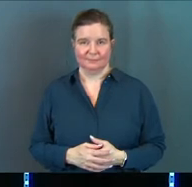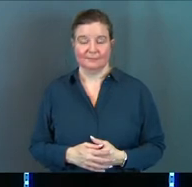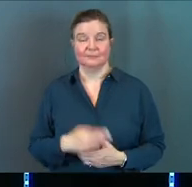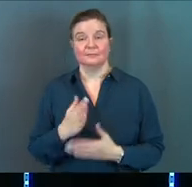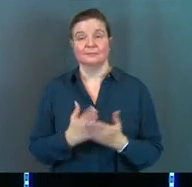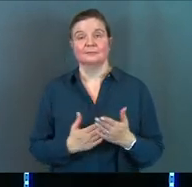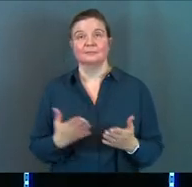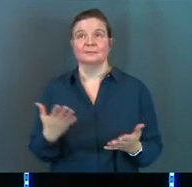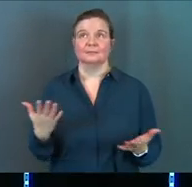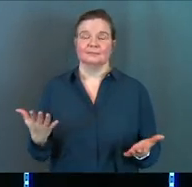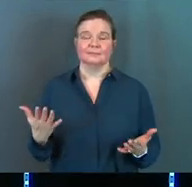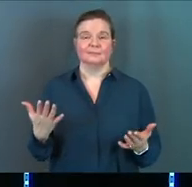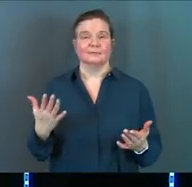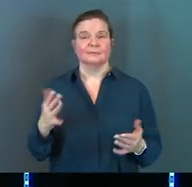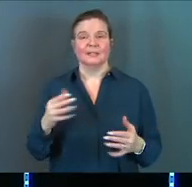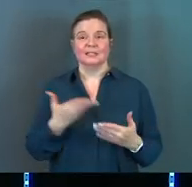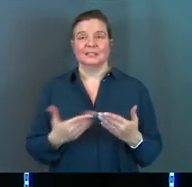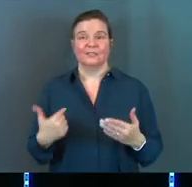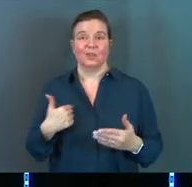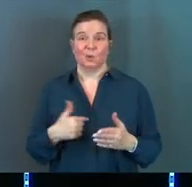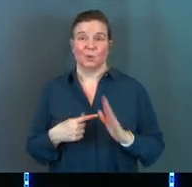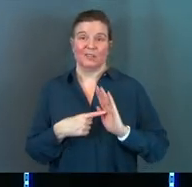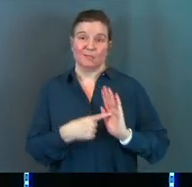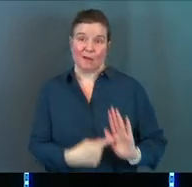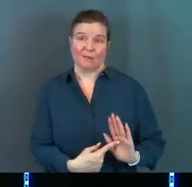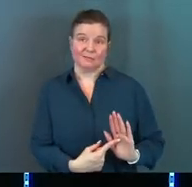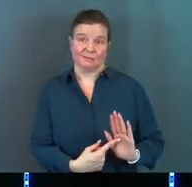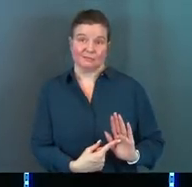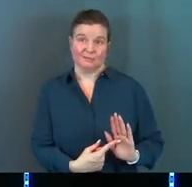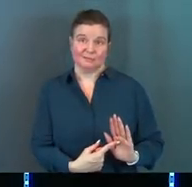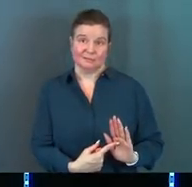And some of it's the stuff that we've modeled.